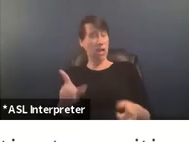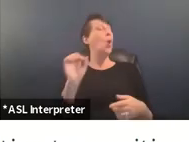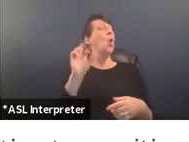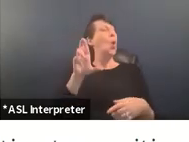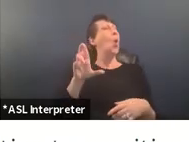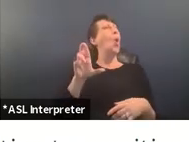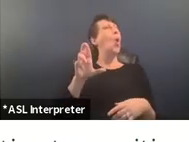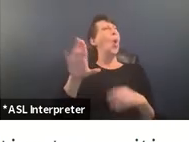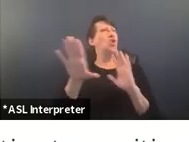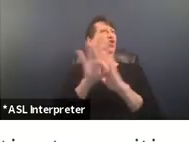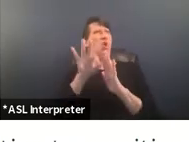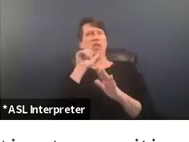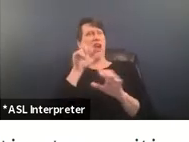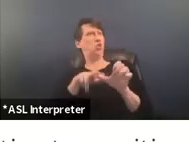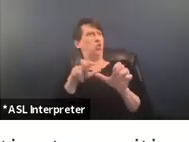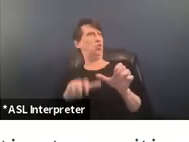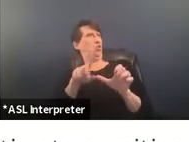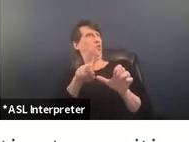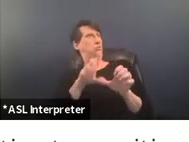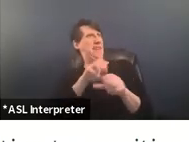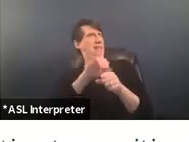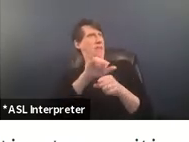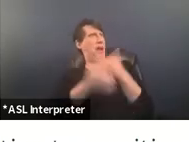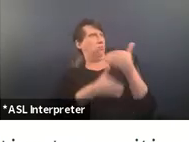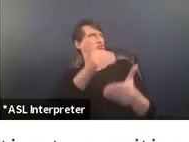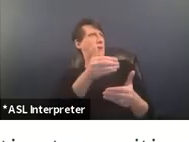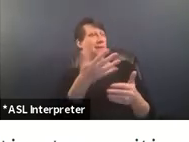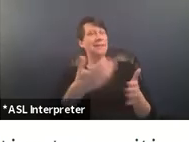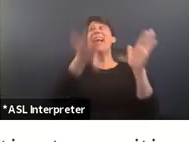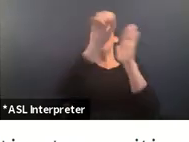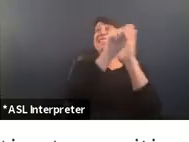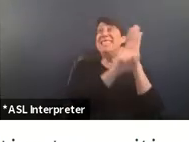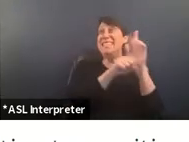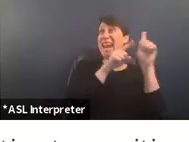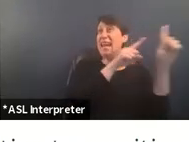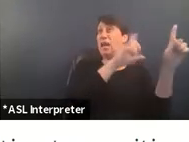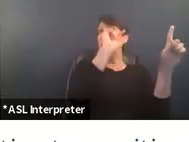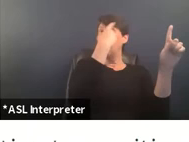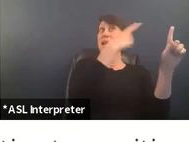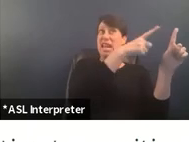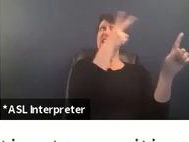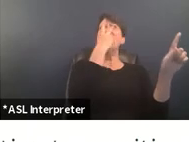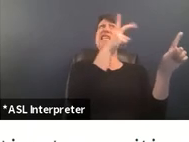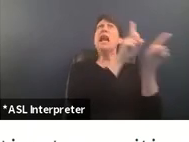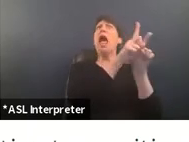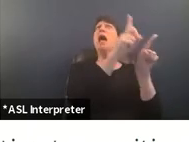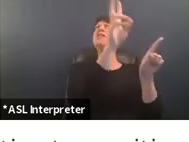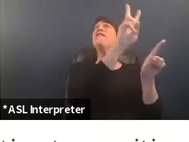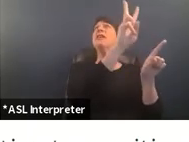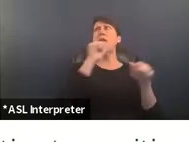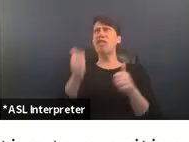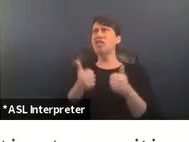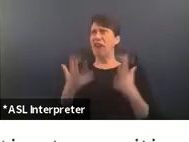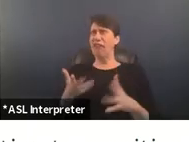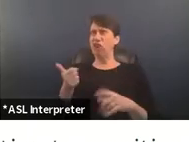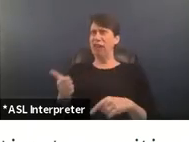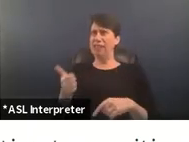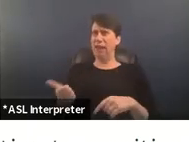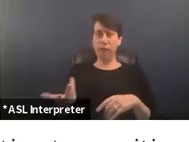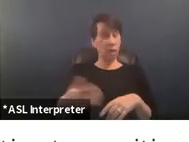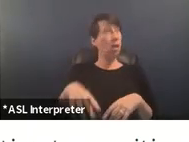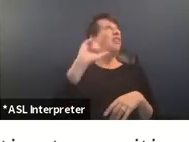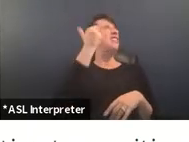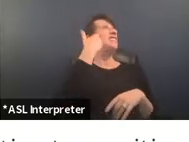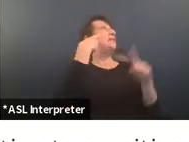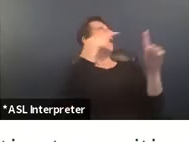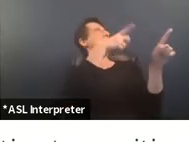chosen not to participate in the process the state then is seen as the victim not the survivor themselves right the state is